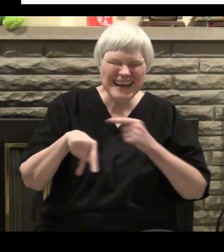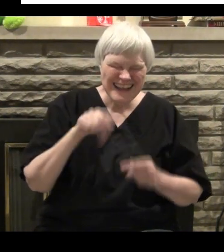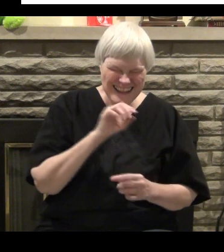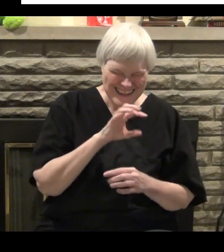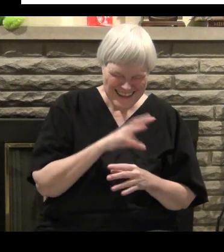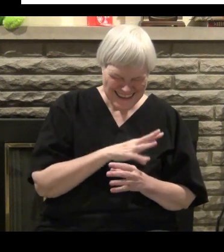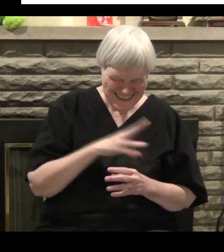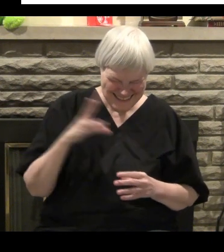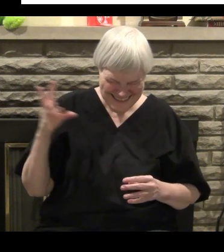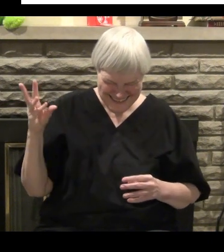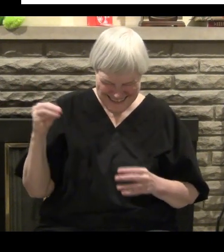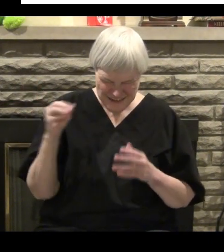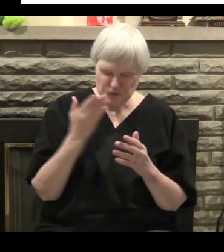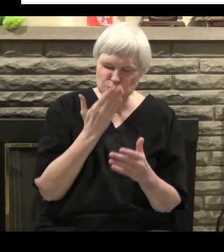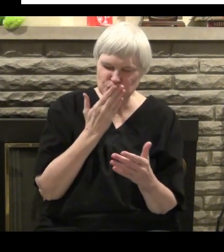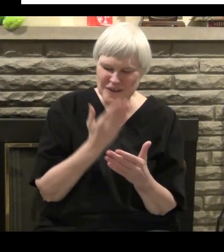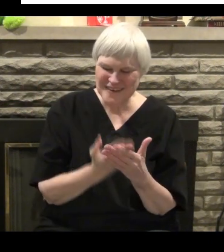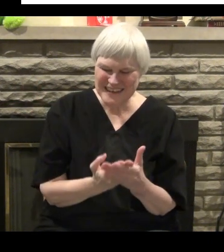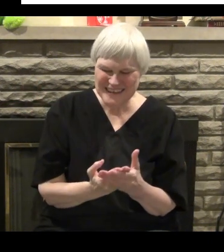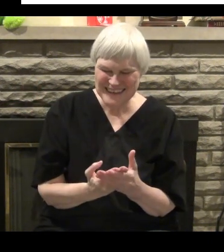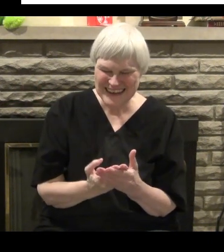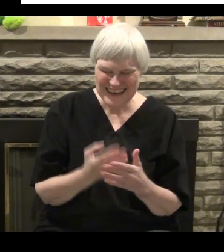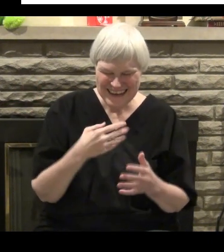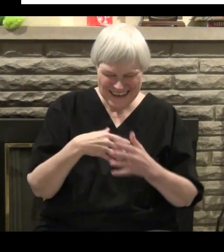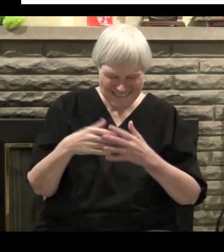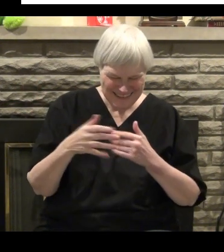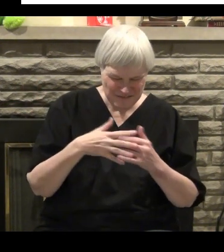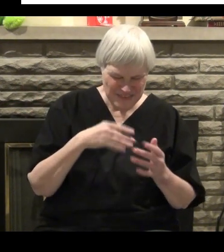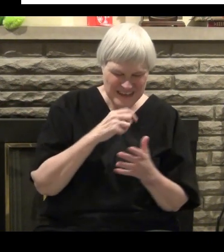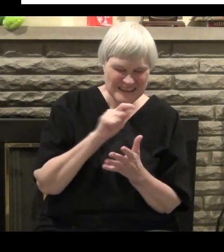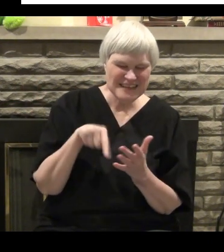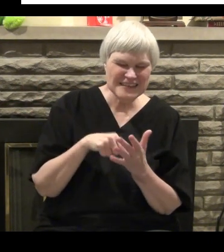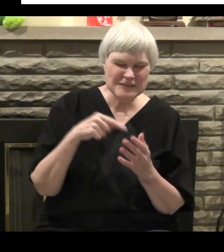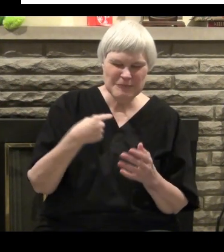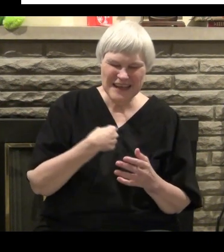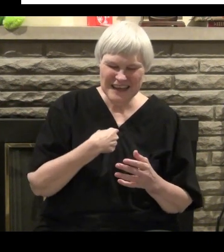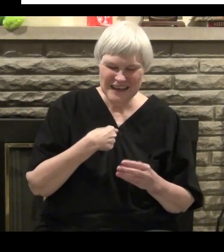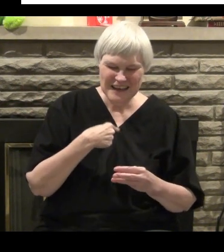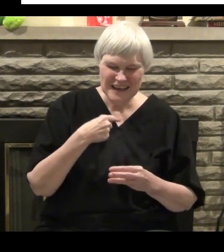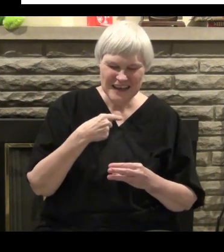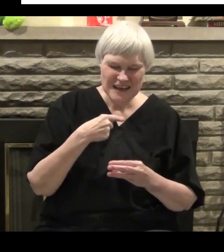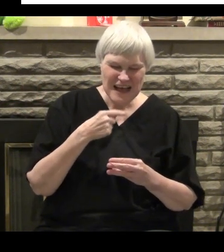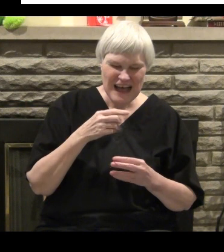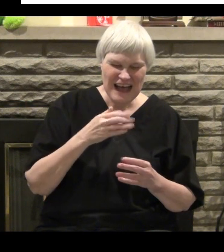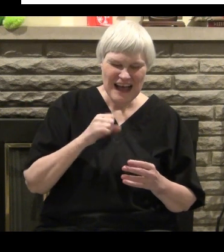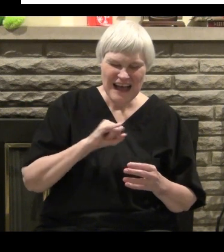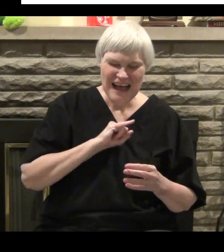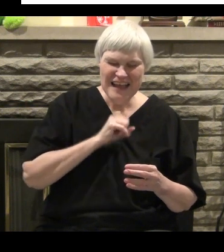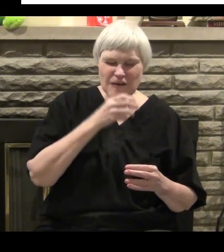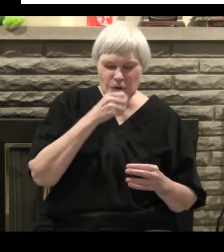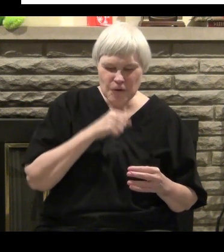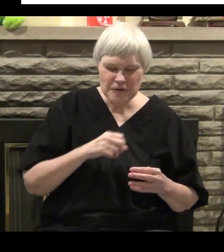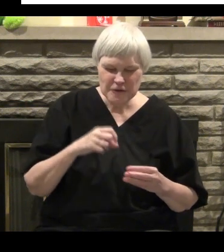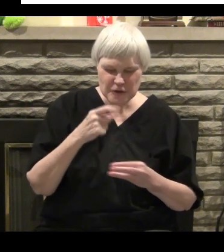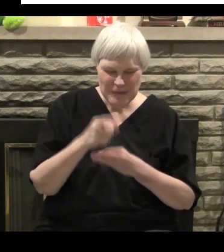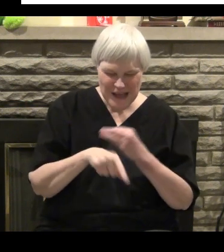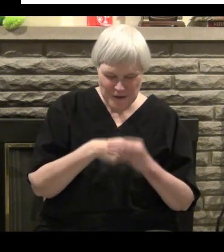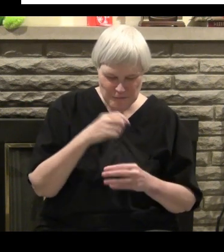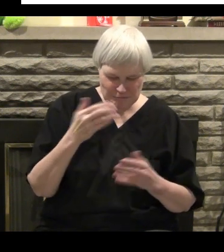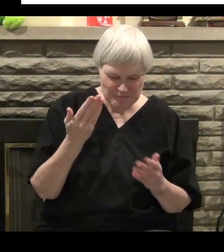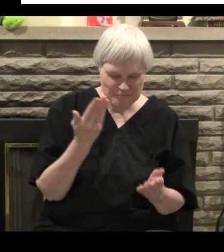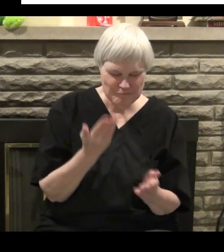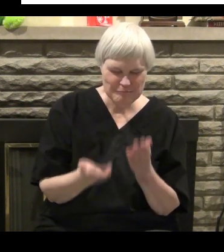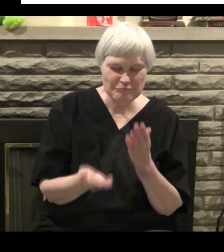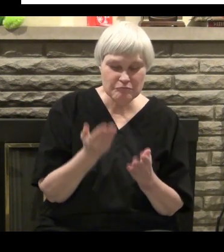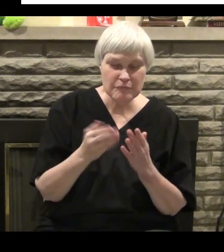If I happen to go before the rapture, then I'll be one of the first ones to go up. Amen. So it's good. This is me probably around 11 years